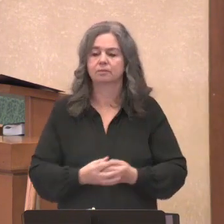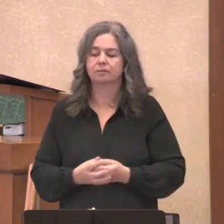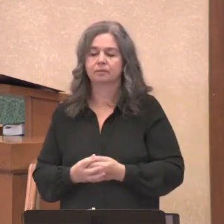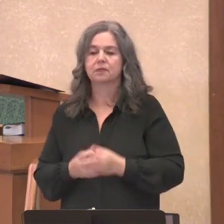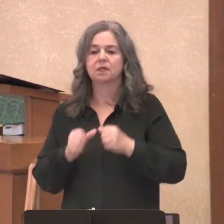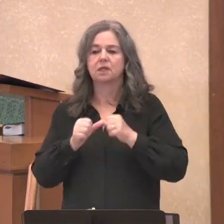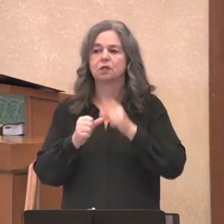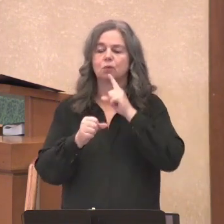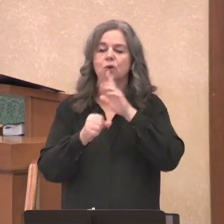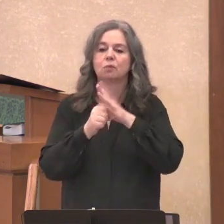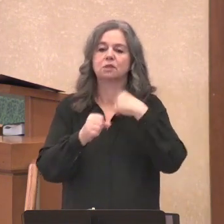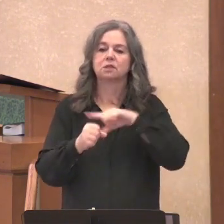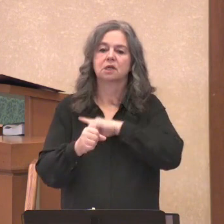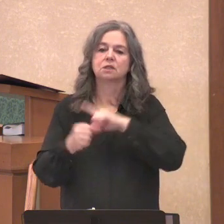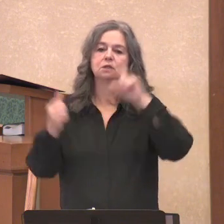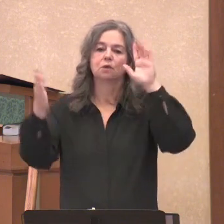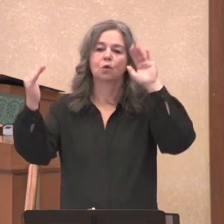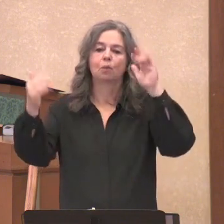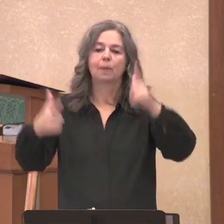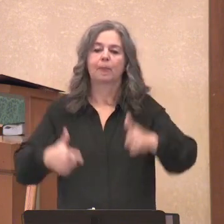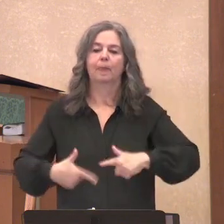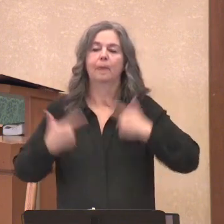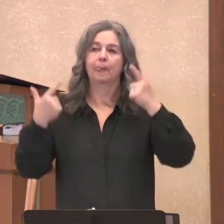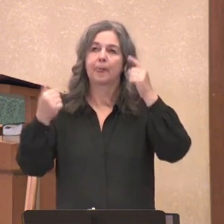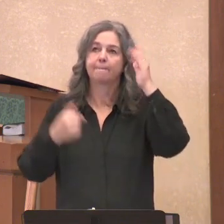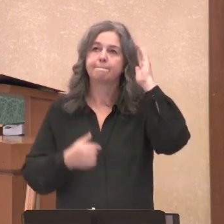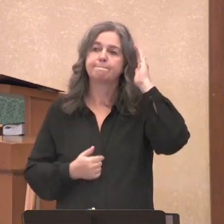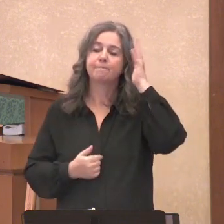us hope and life and a future.